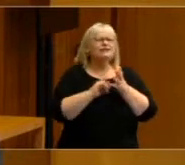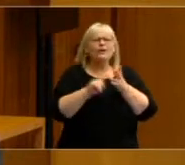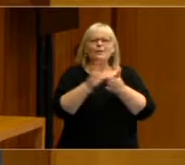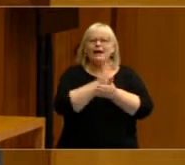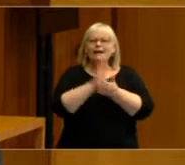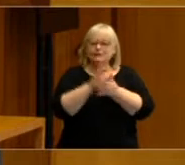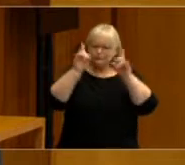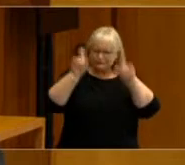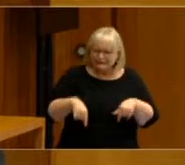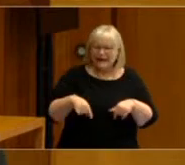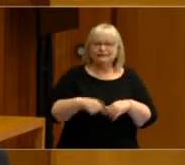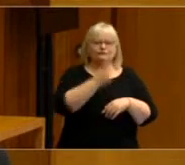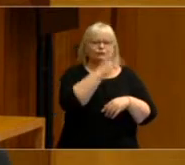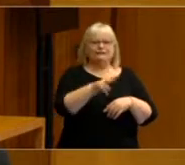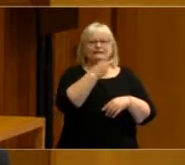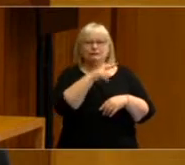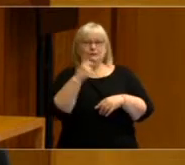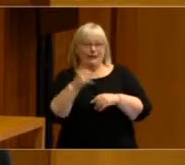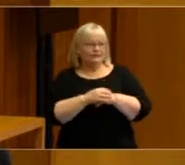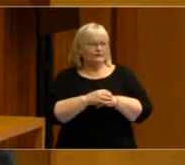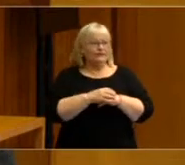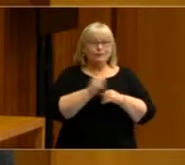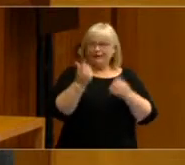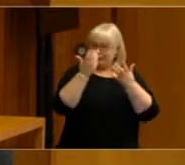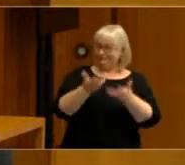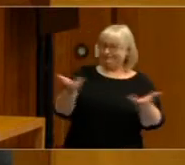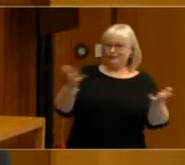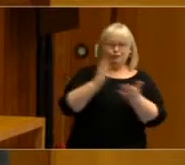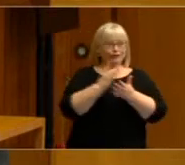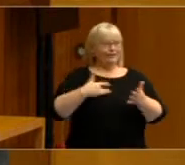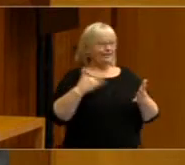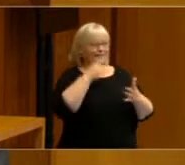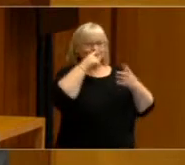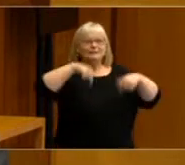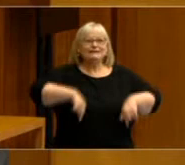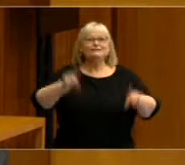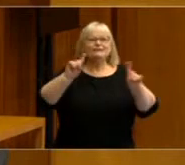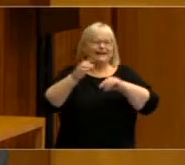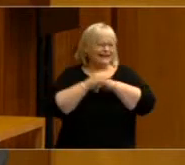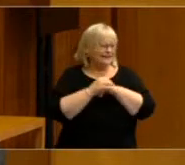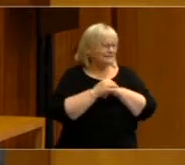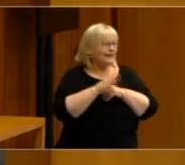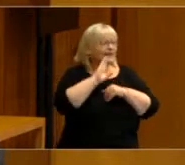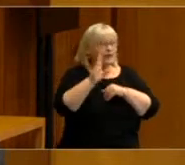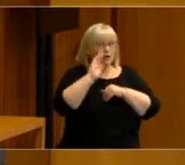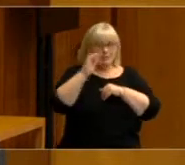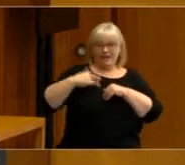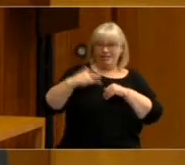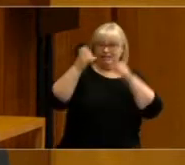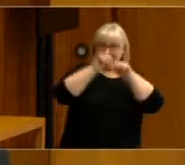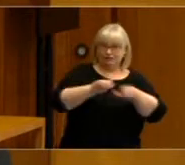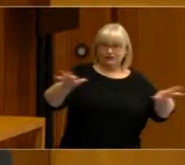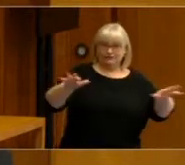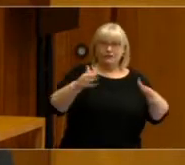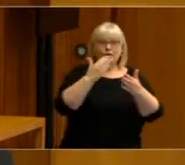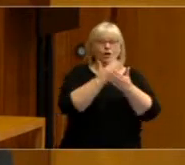kick off the series for 2021 today and to have an audience present to do so. The lecture is also being live streamed on